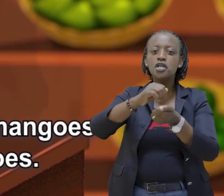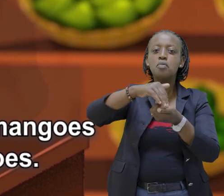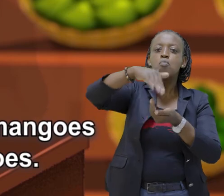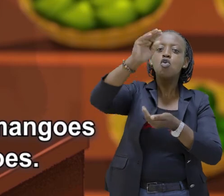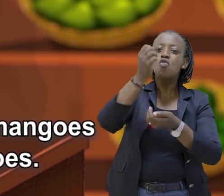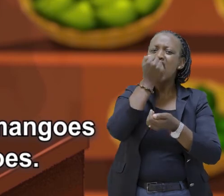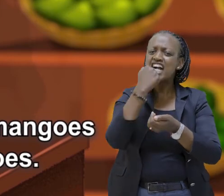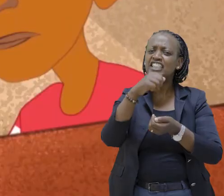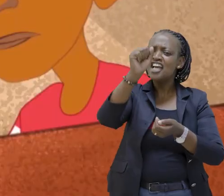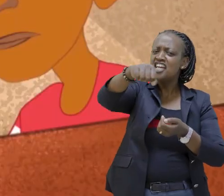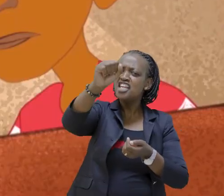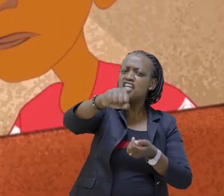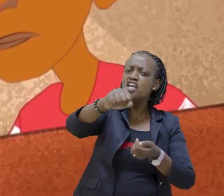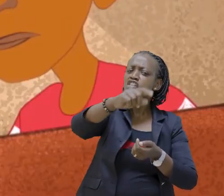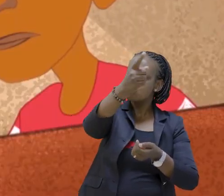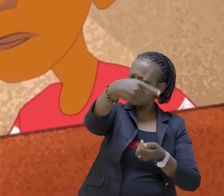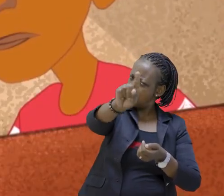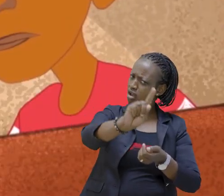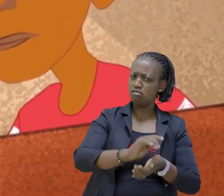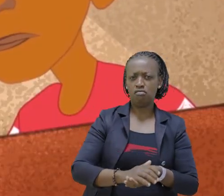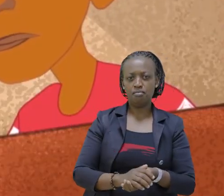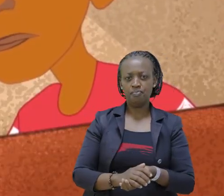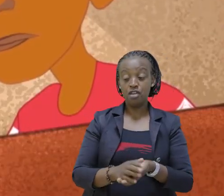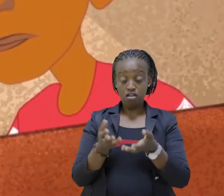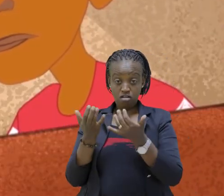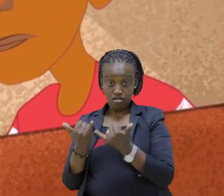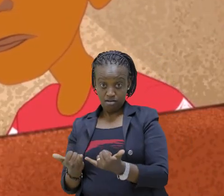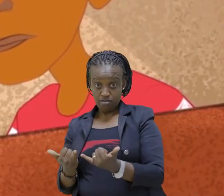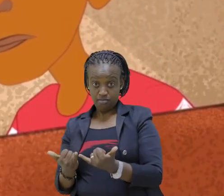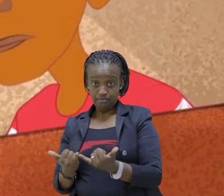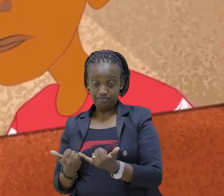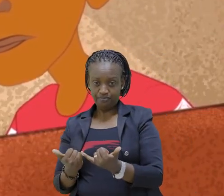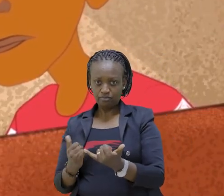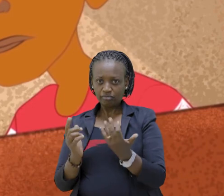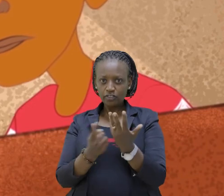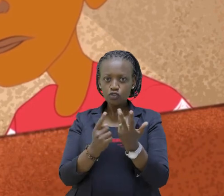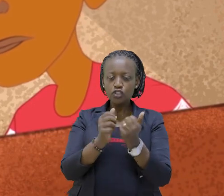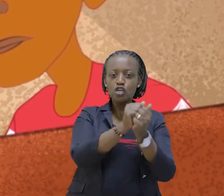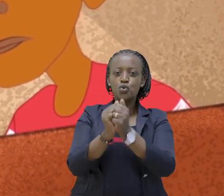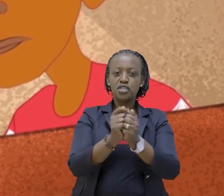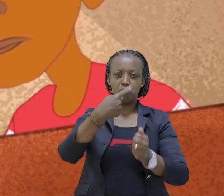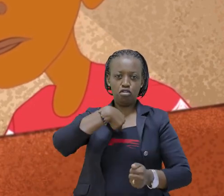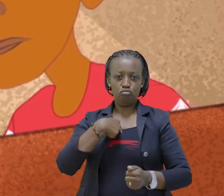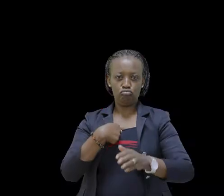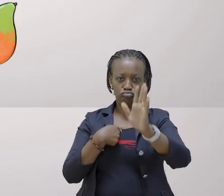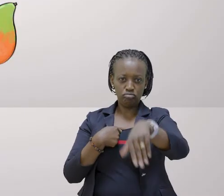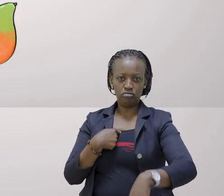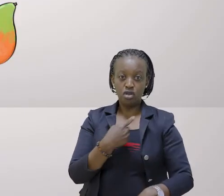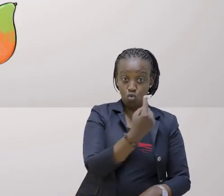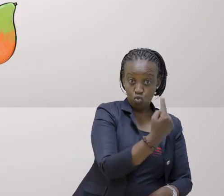mangoes Yes, that is right Now, count with me